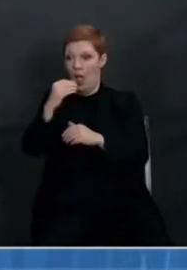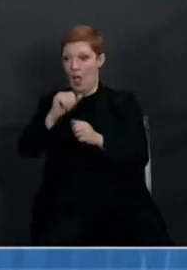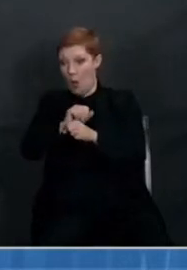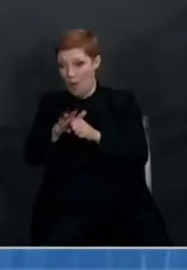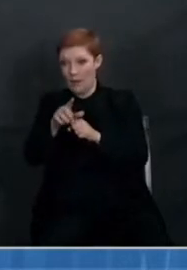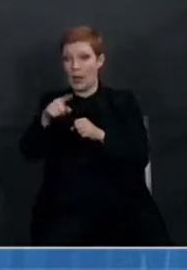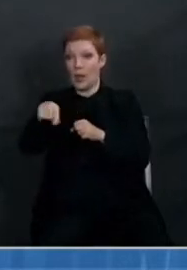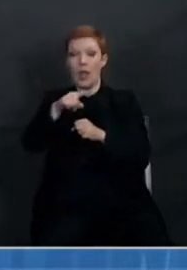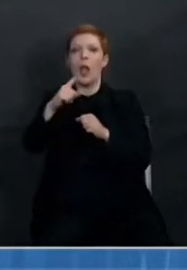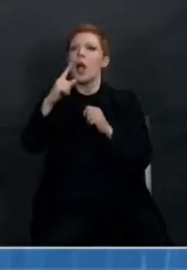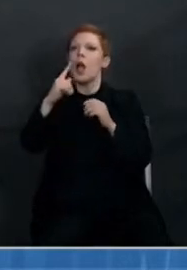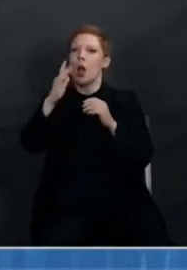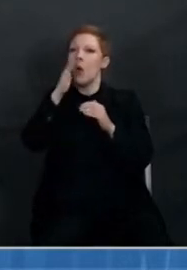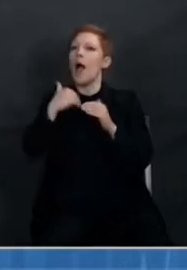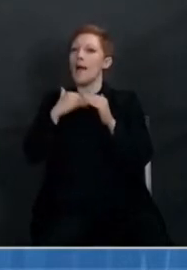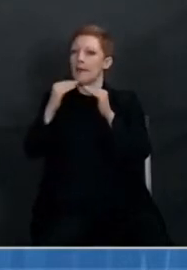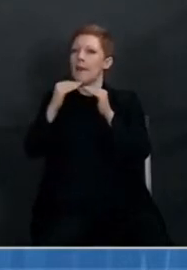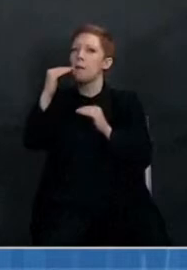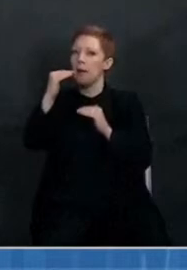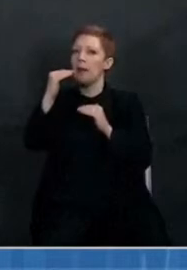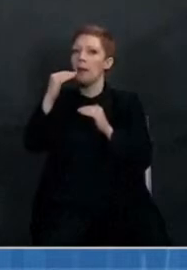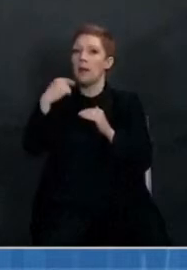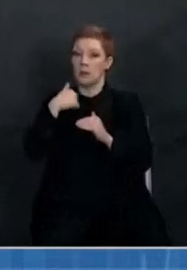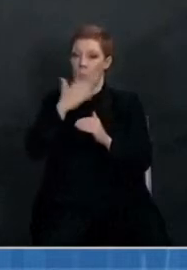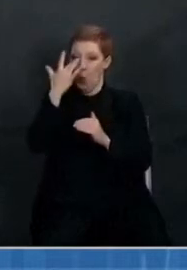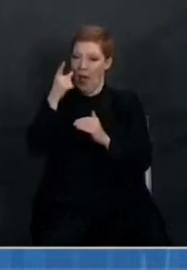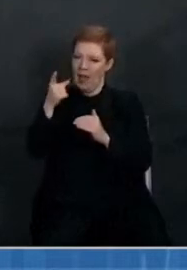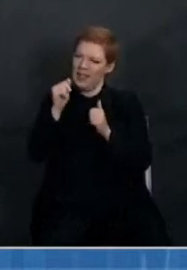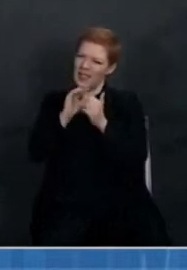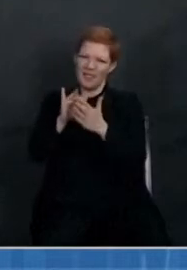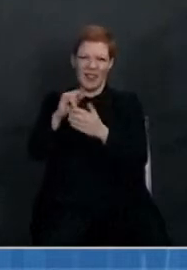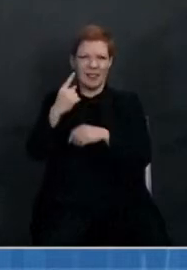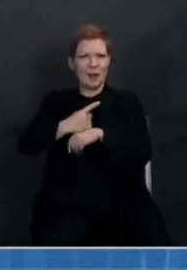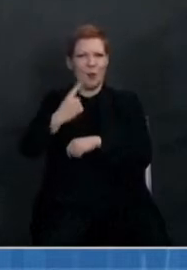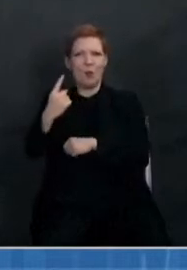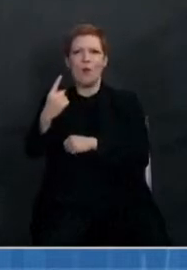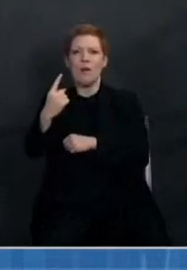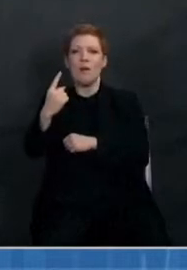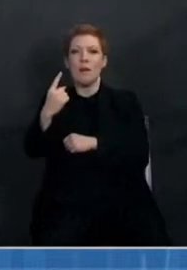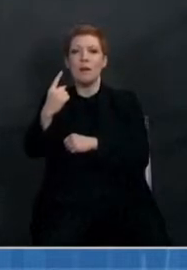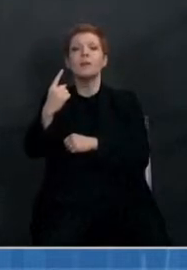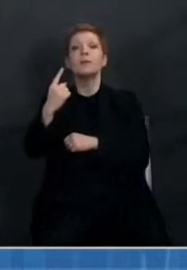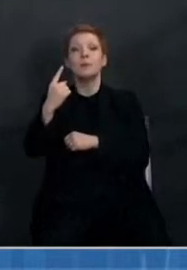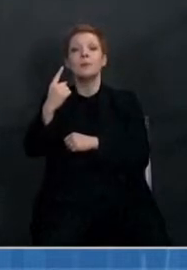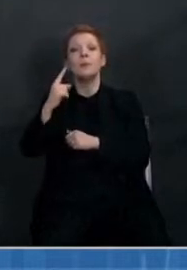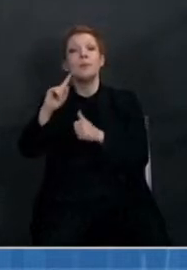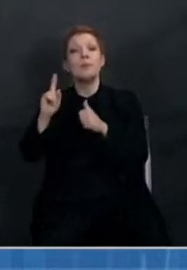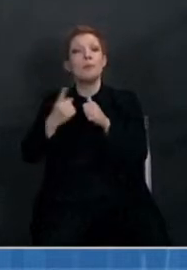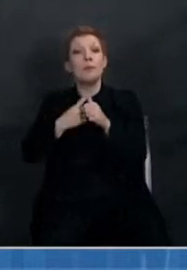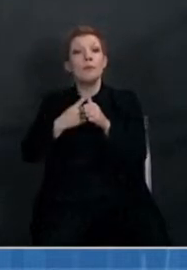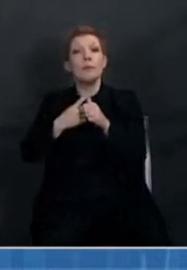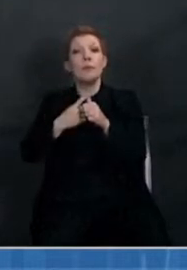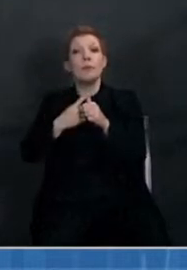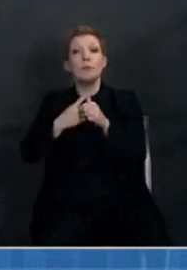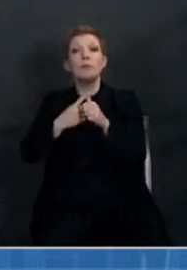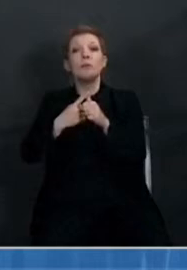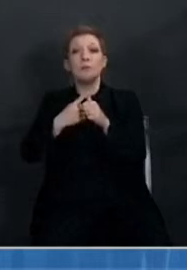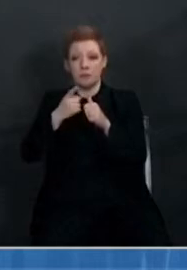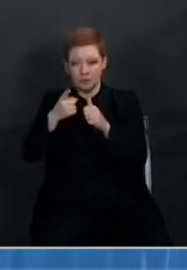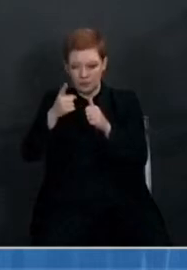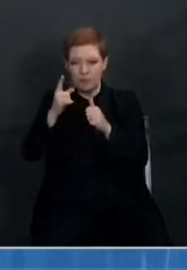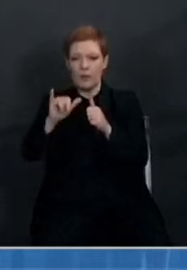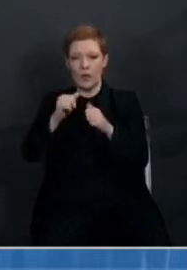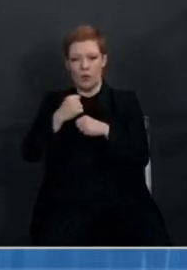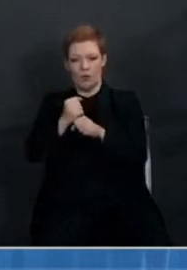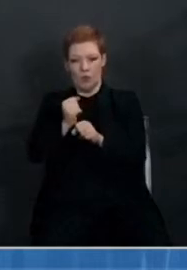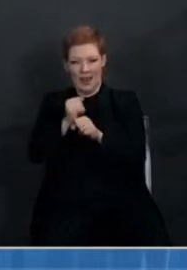underserved communities on day one. And this order does a few things to help us in this work. So first, it forms a new equitable data working